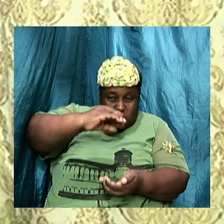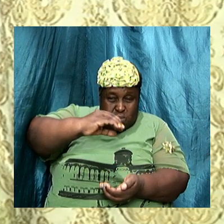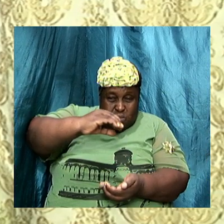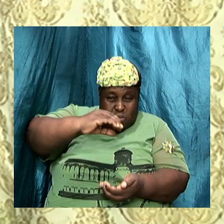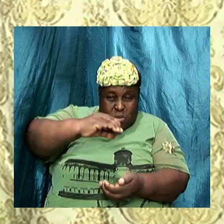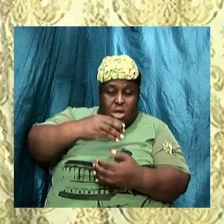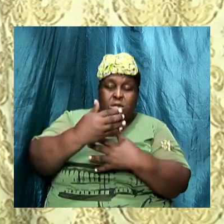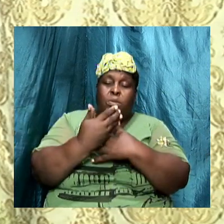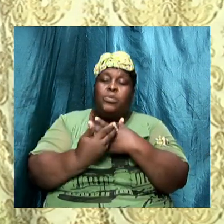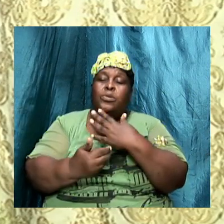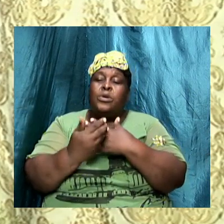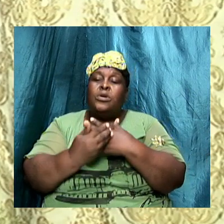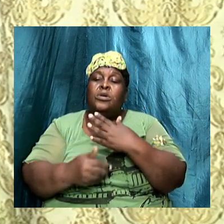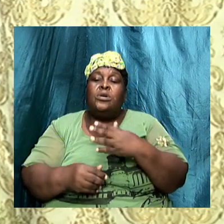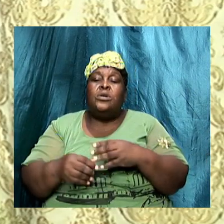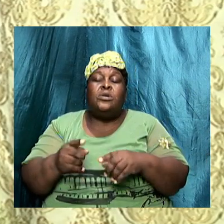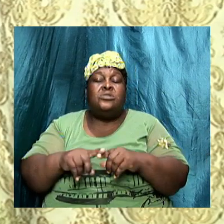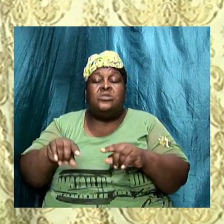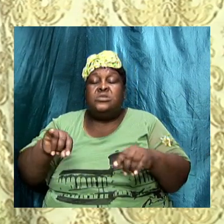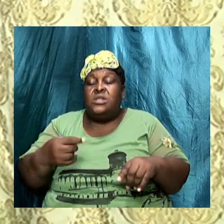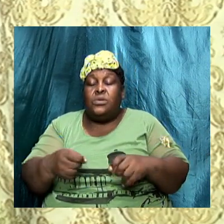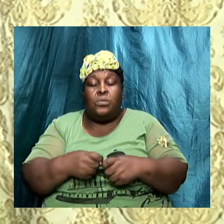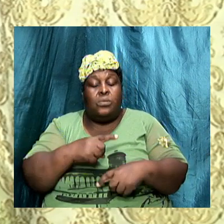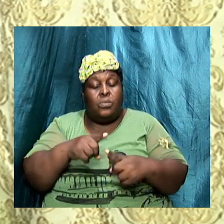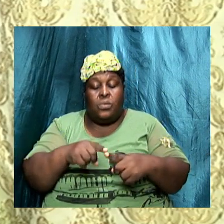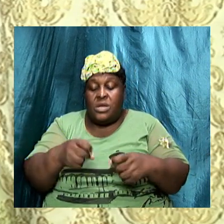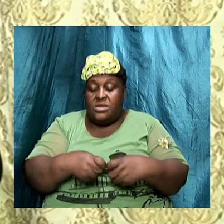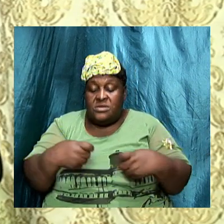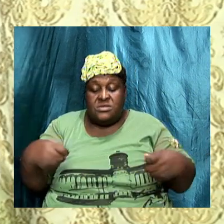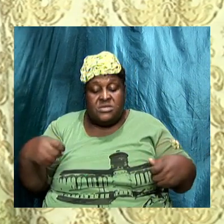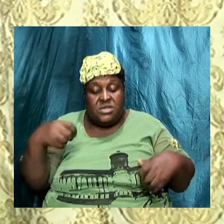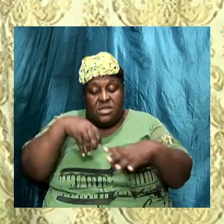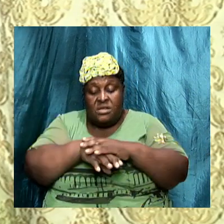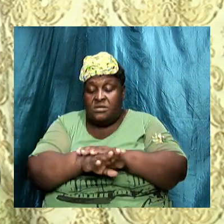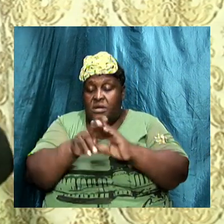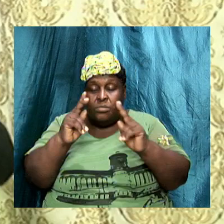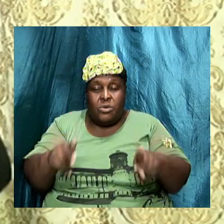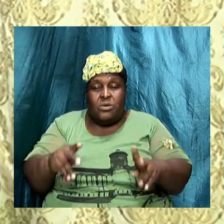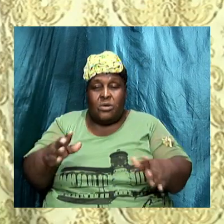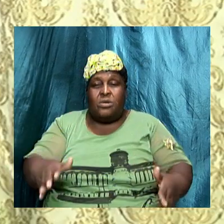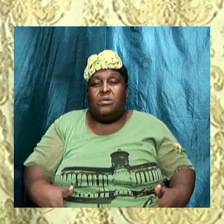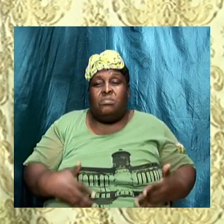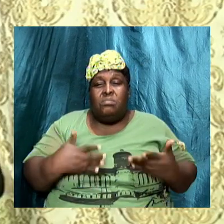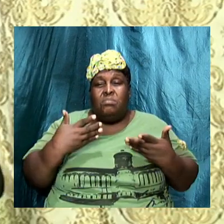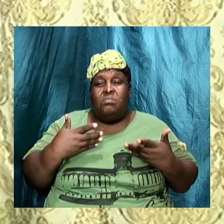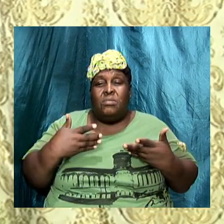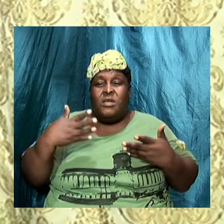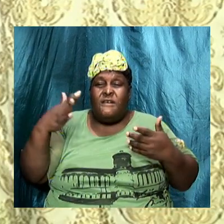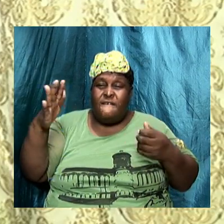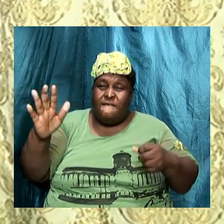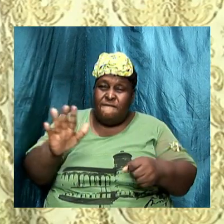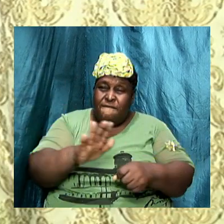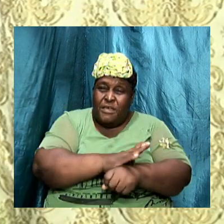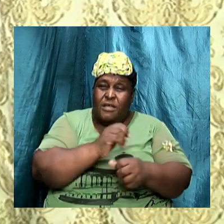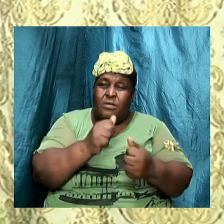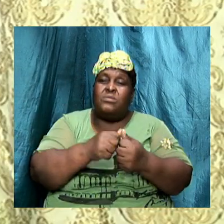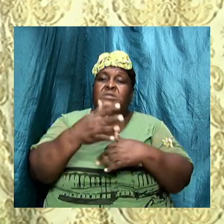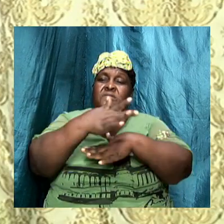sin enters a person life it begins to corrupt and fill him with vanity